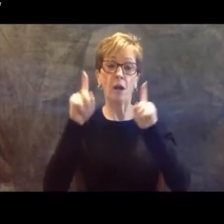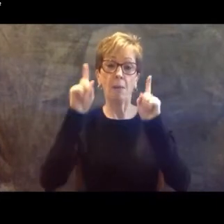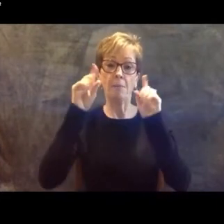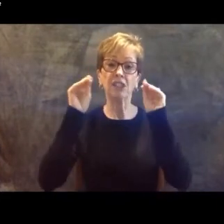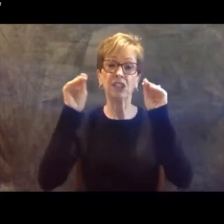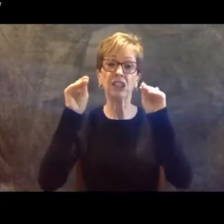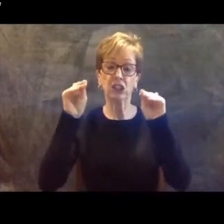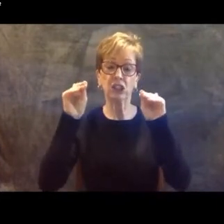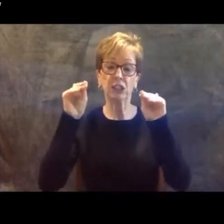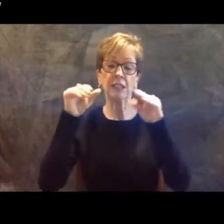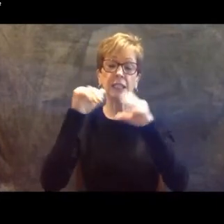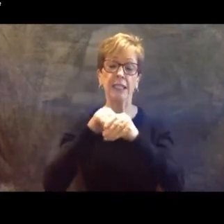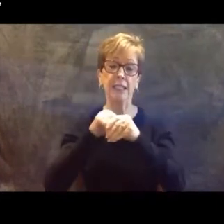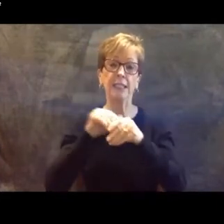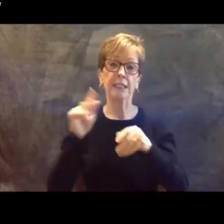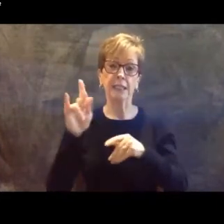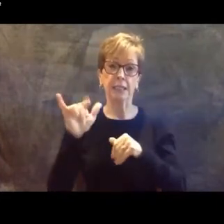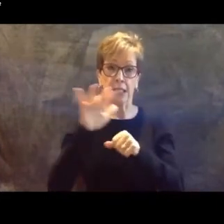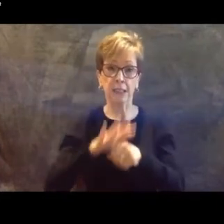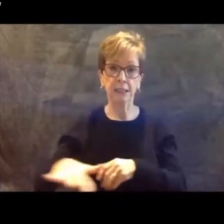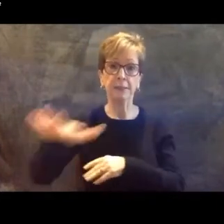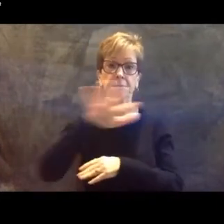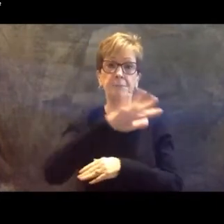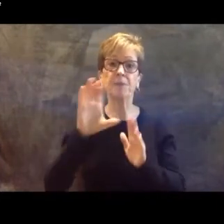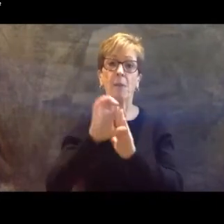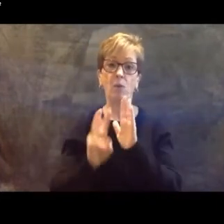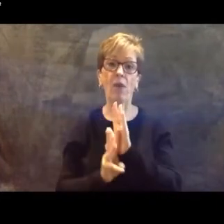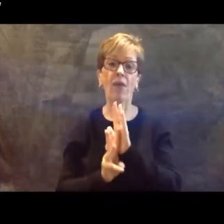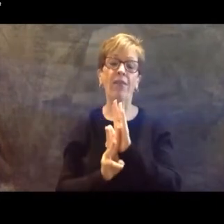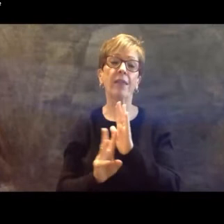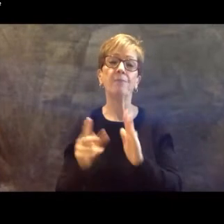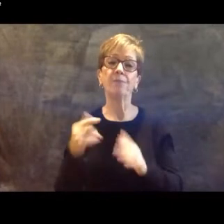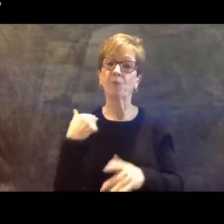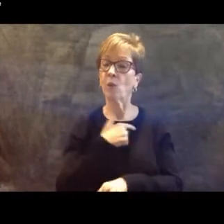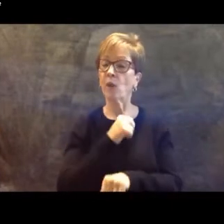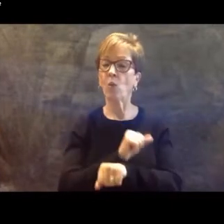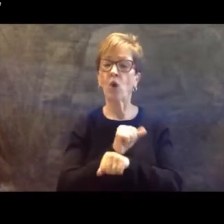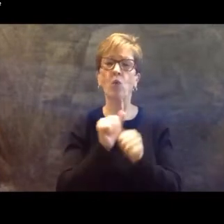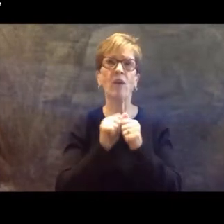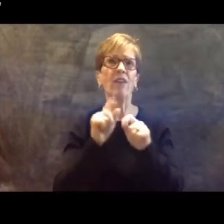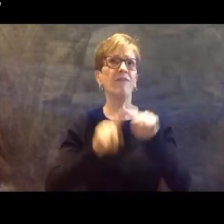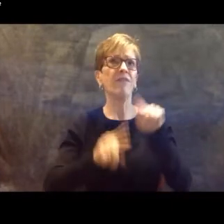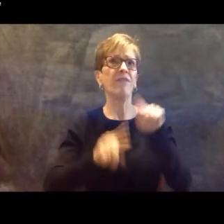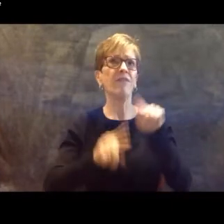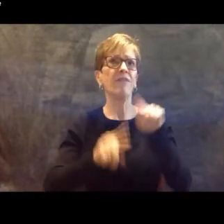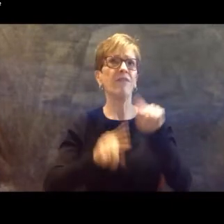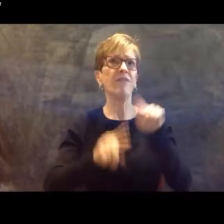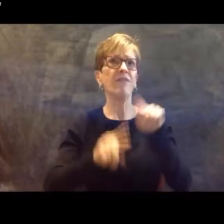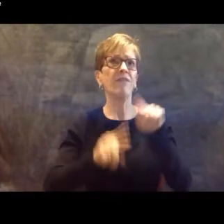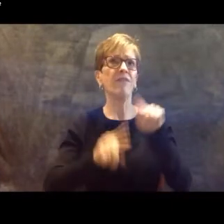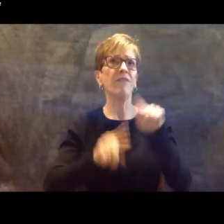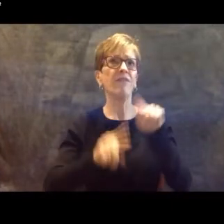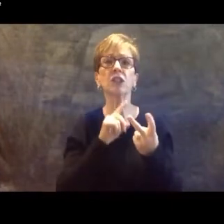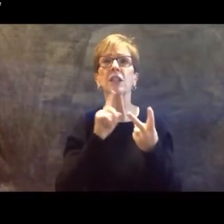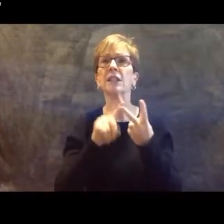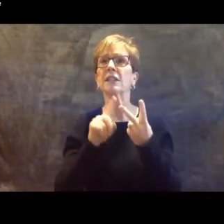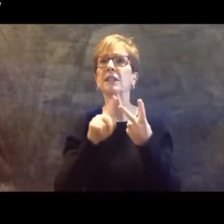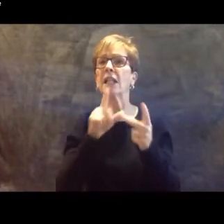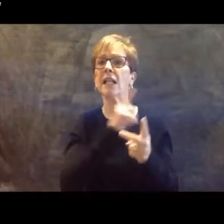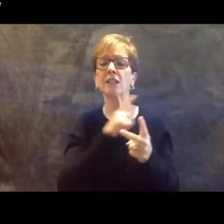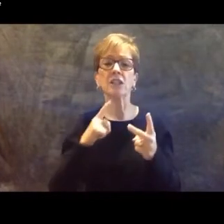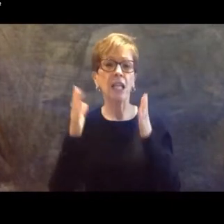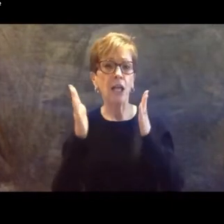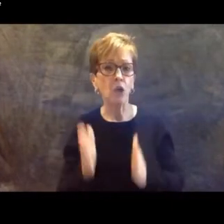We work with various organizations, we work with legislators, we work with policy